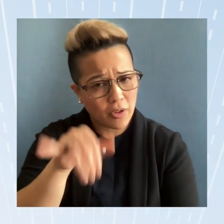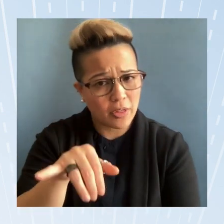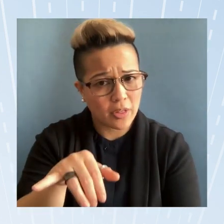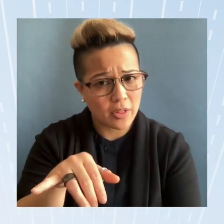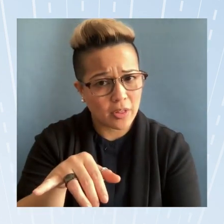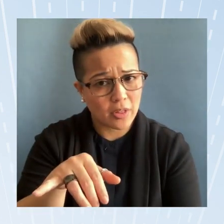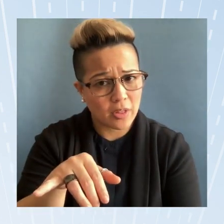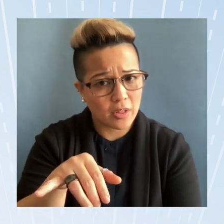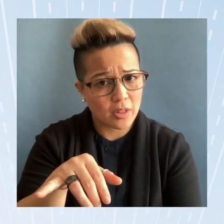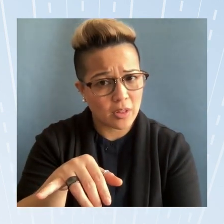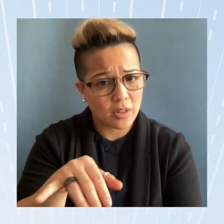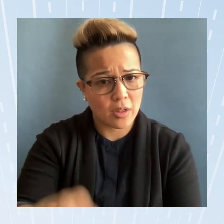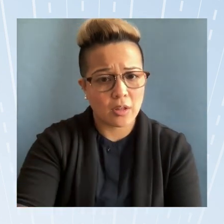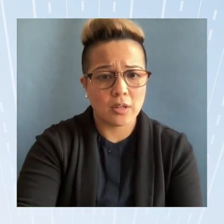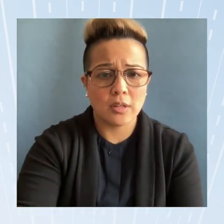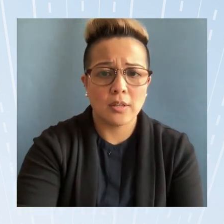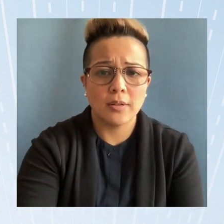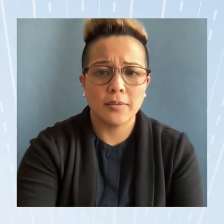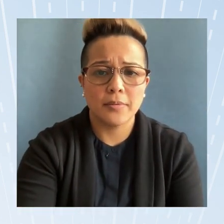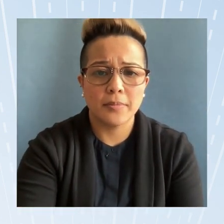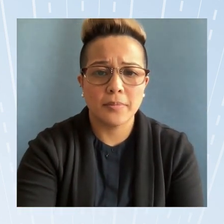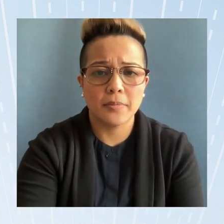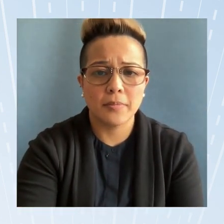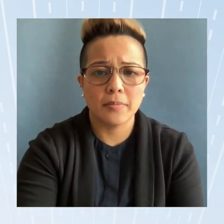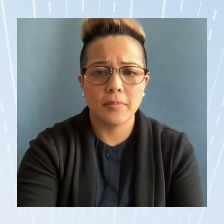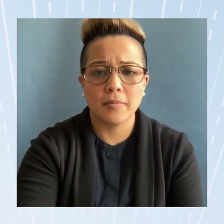first one thank you thank you